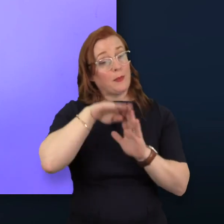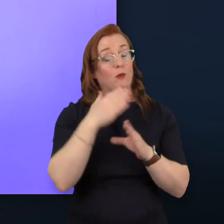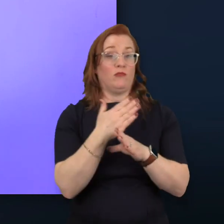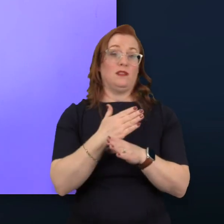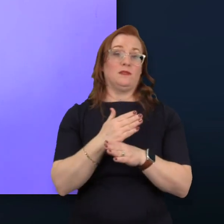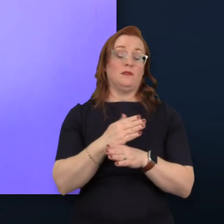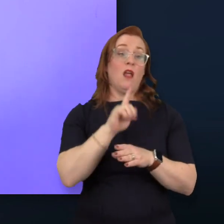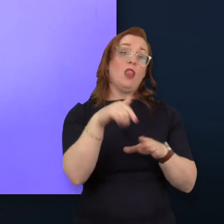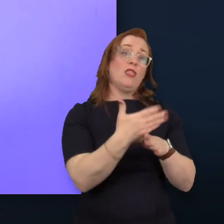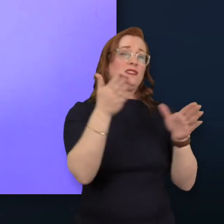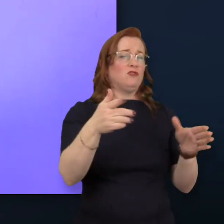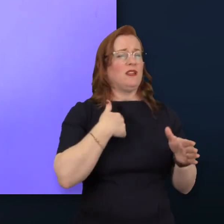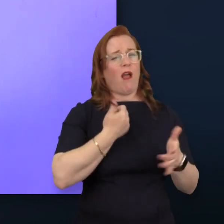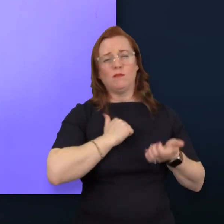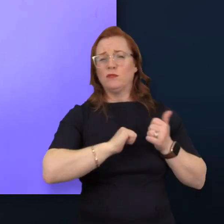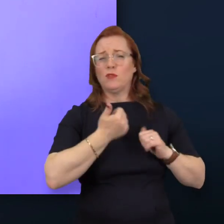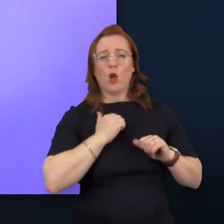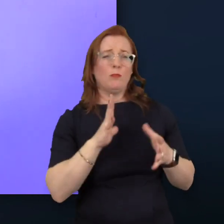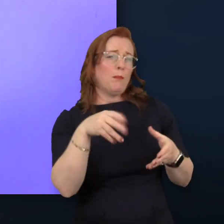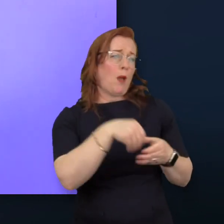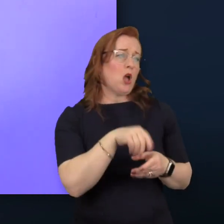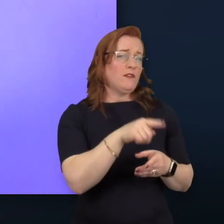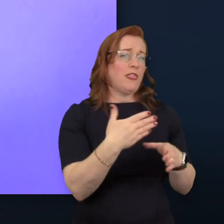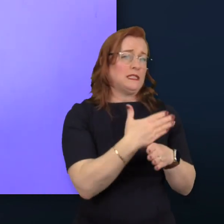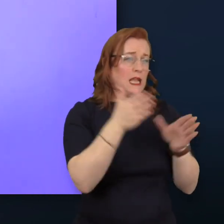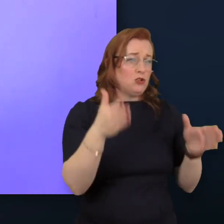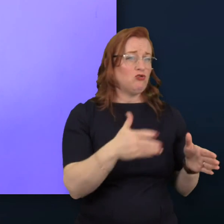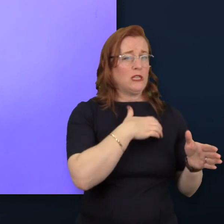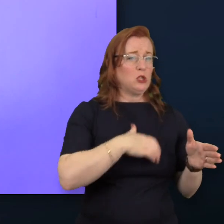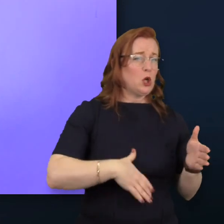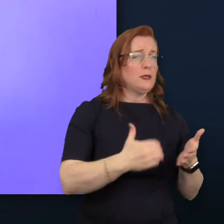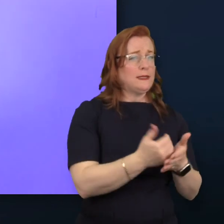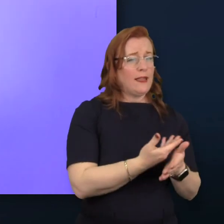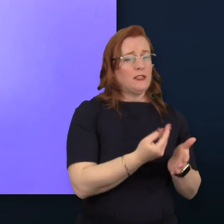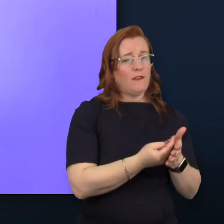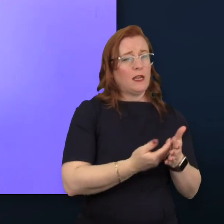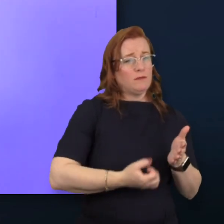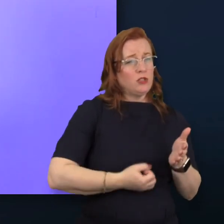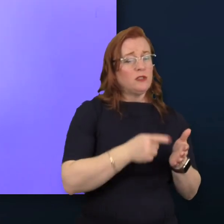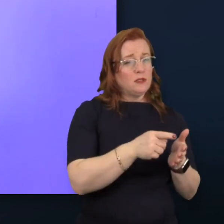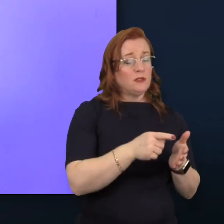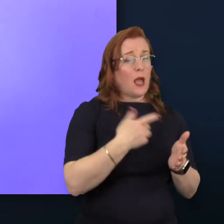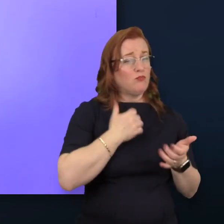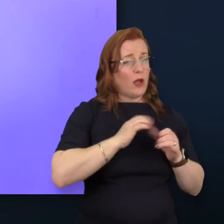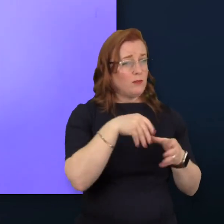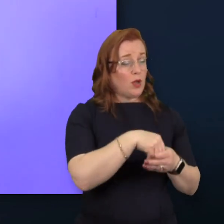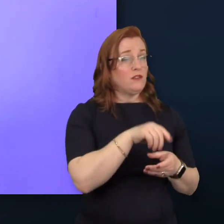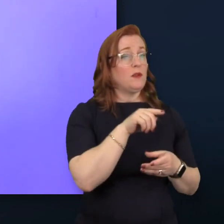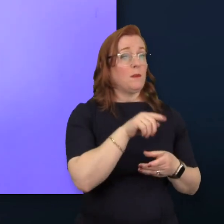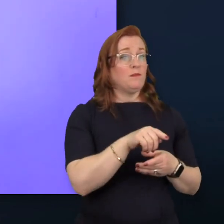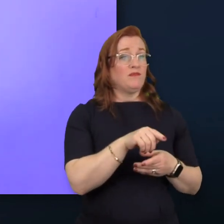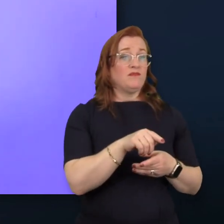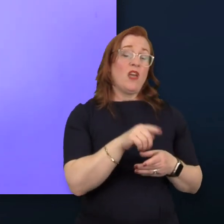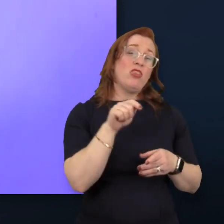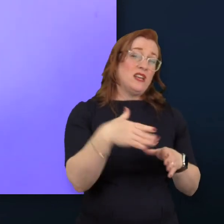industry which I'm so proud to have been a part of for so long but whose benefits to the people